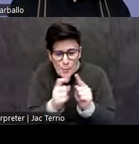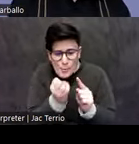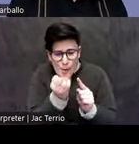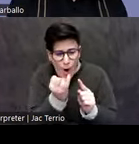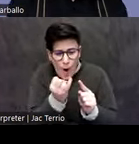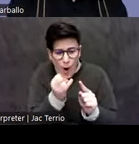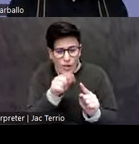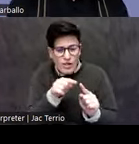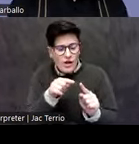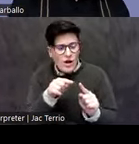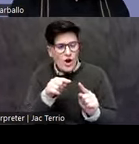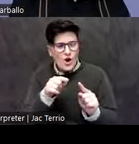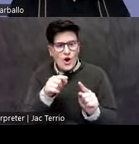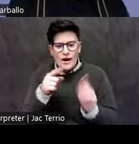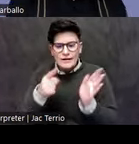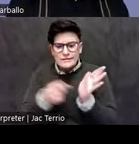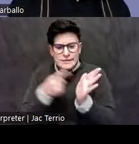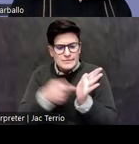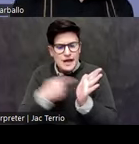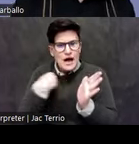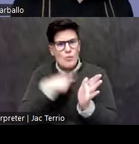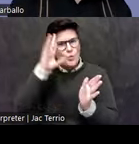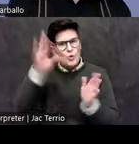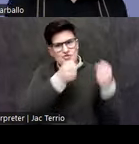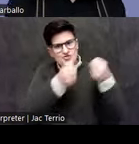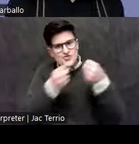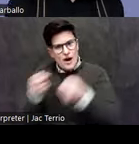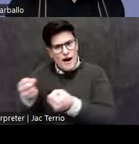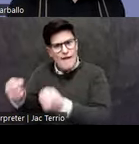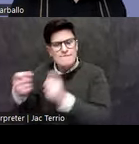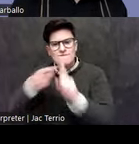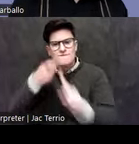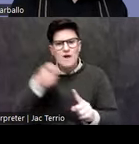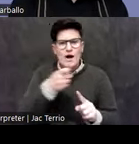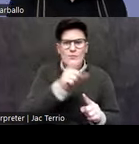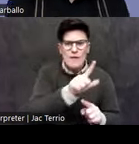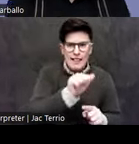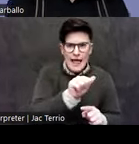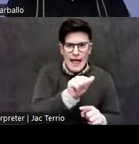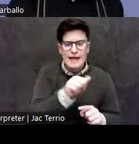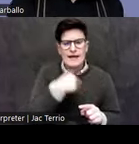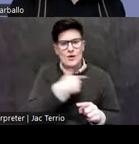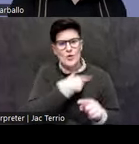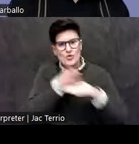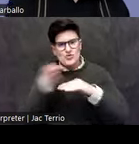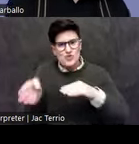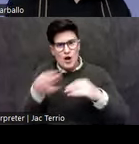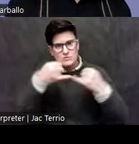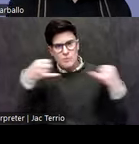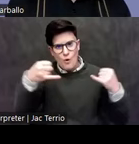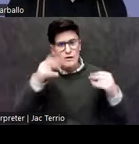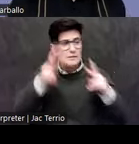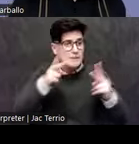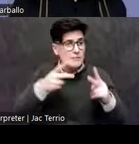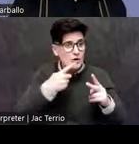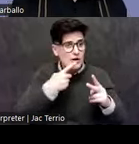drive down with our field vehicle from Los Angeles and cross the border. And when we'd be asked, where are you going? We'd